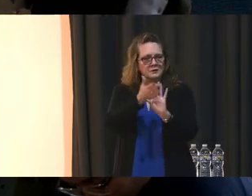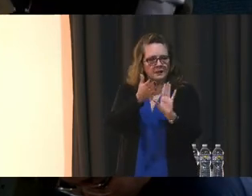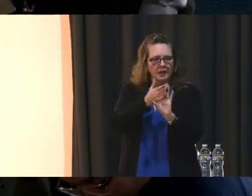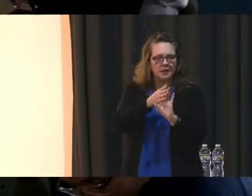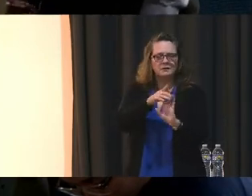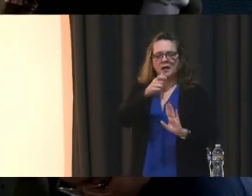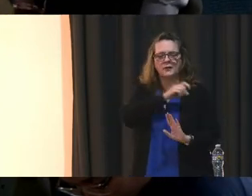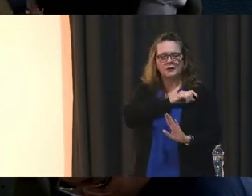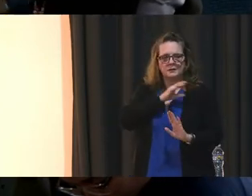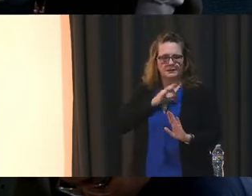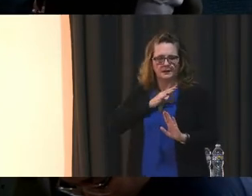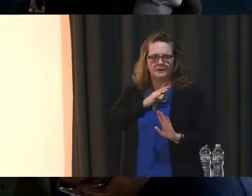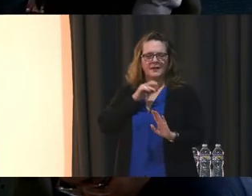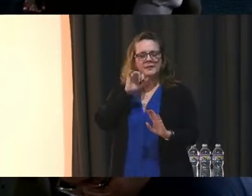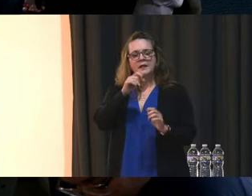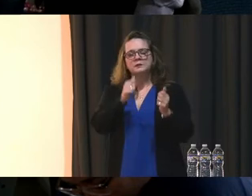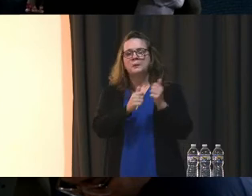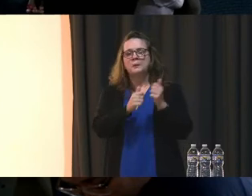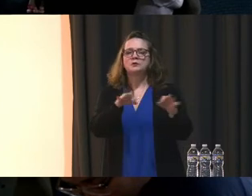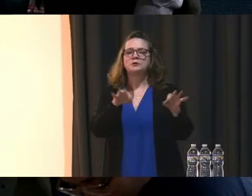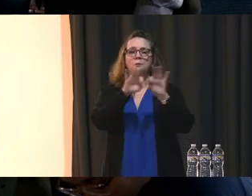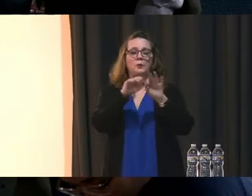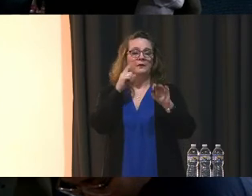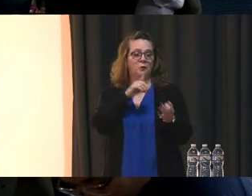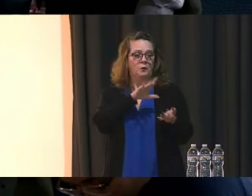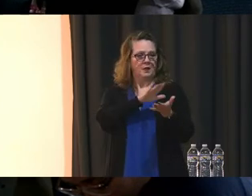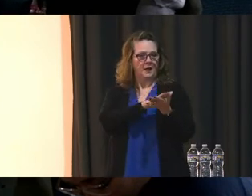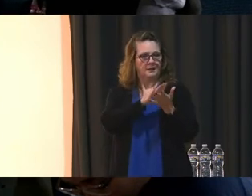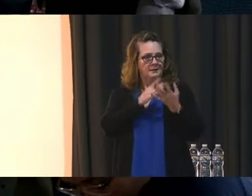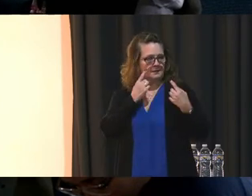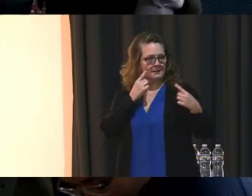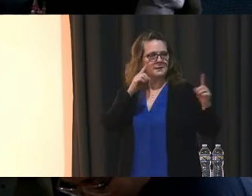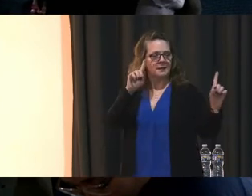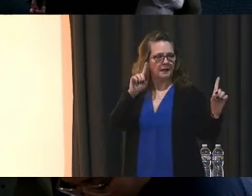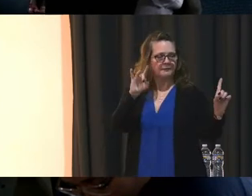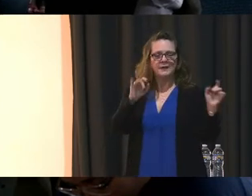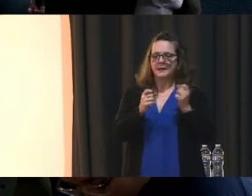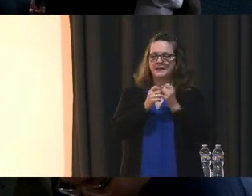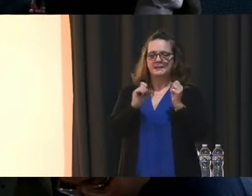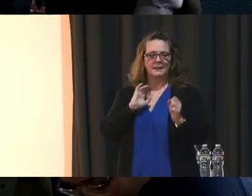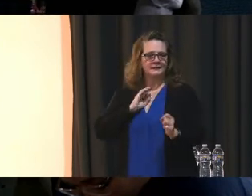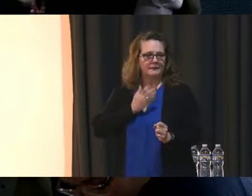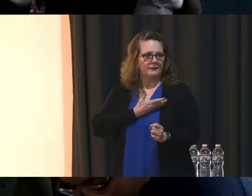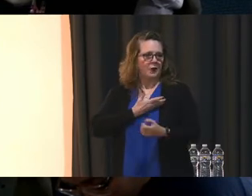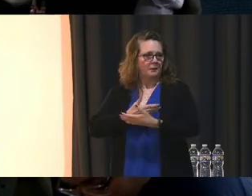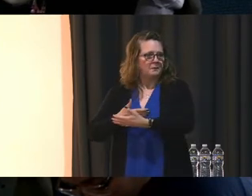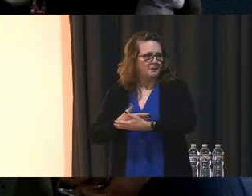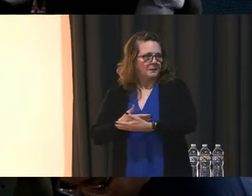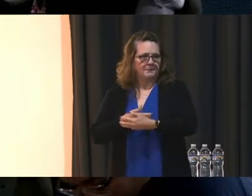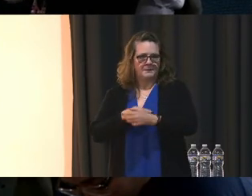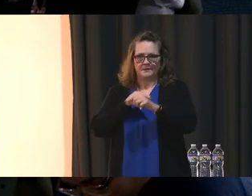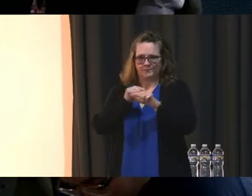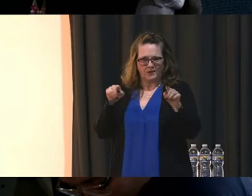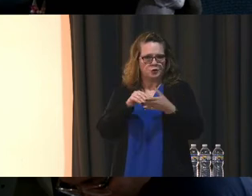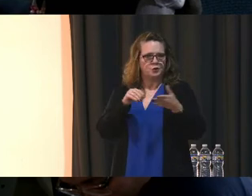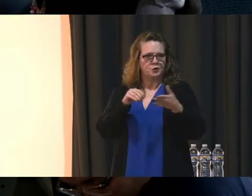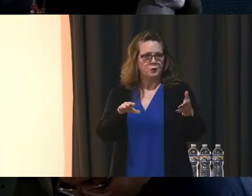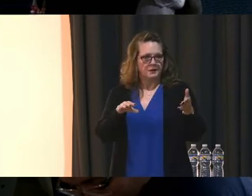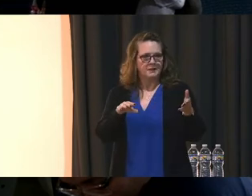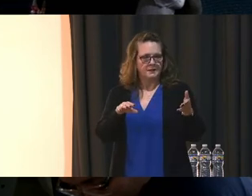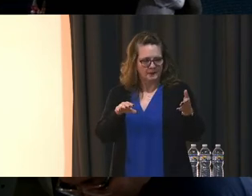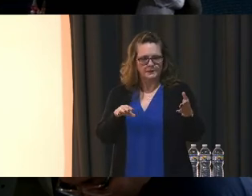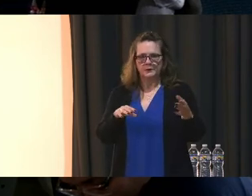Is paramount to both the academic success and the safety of our babies Would you please